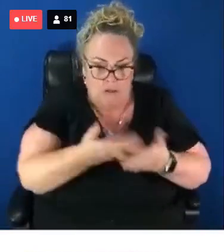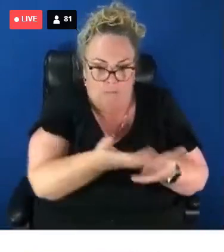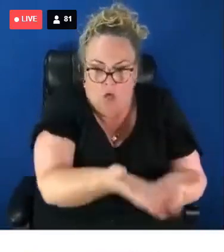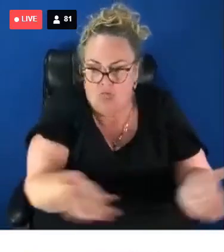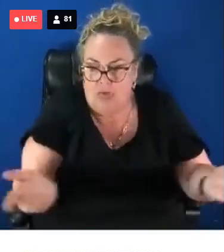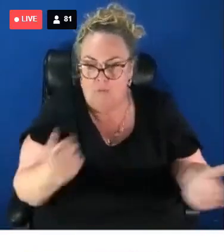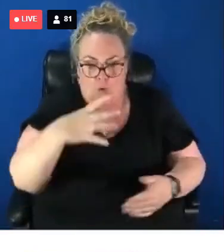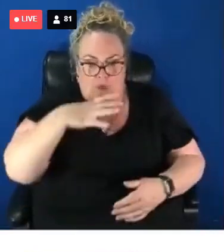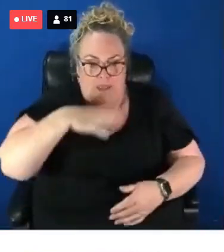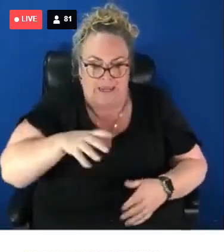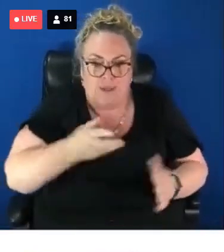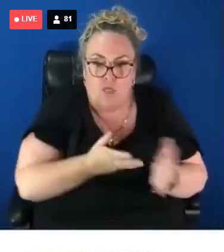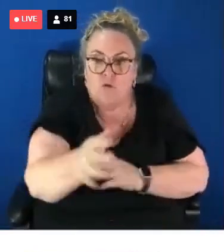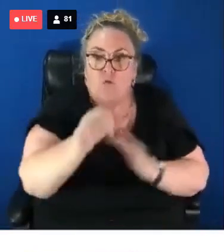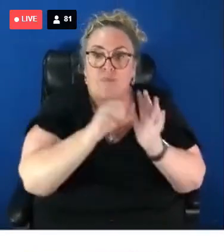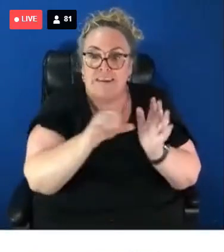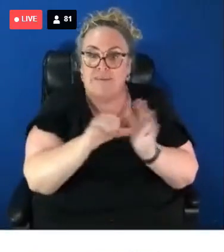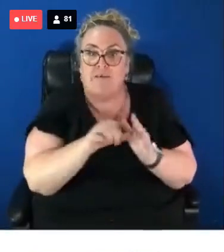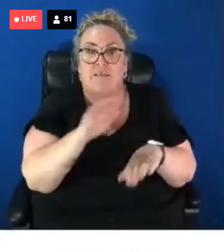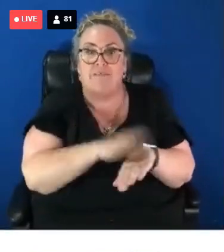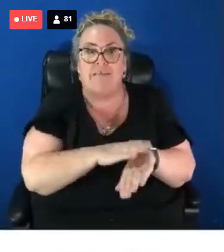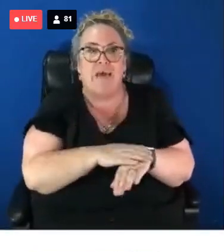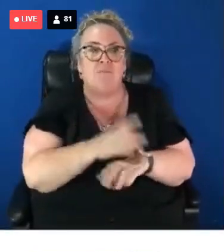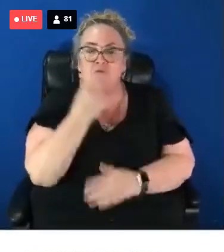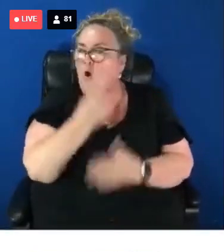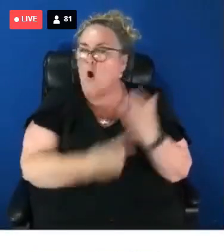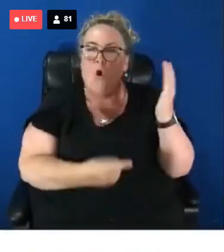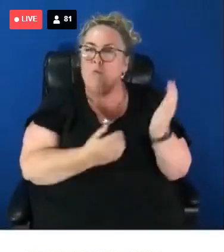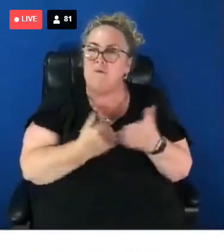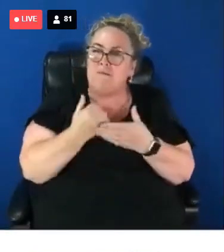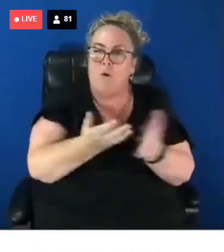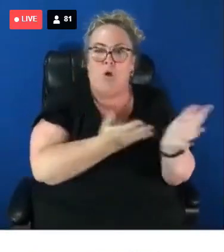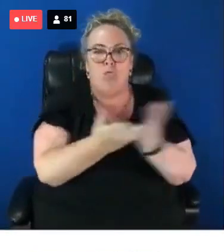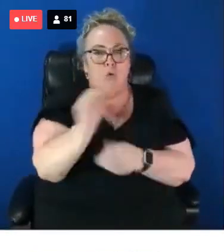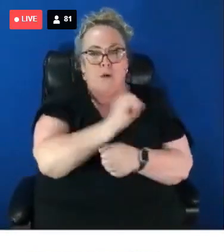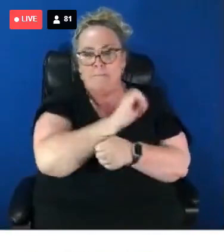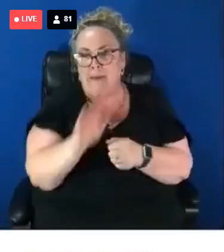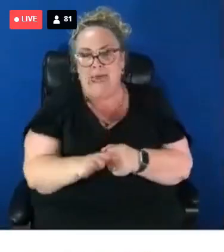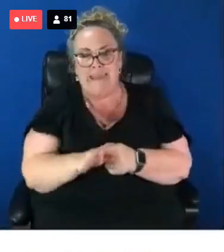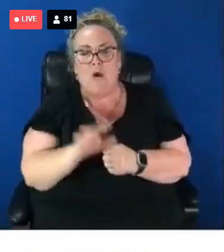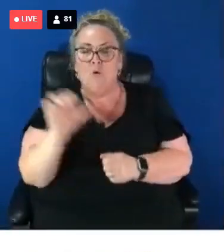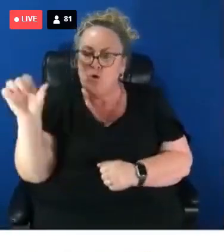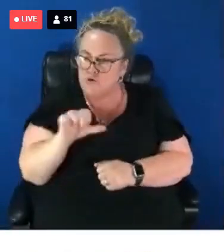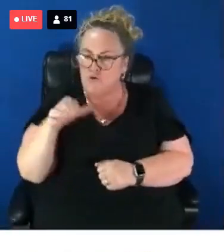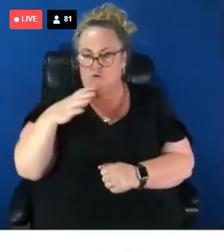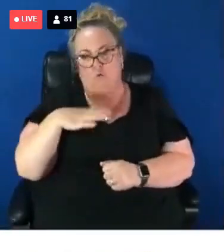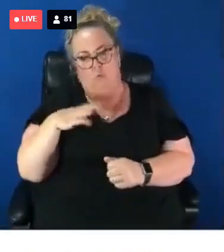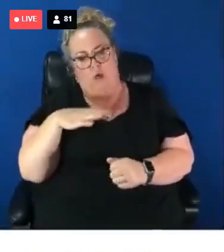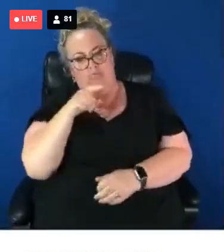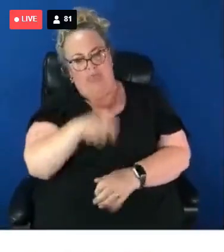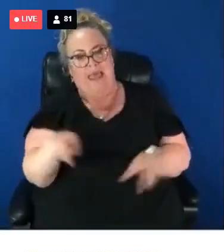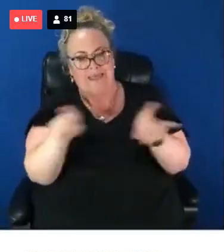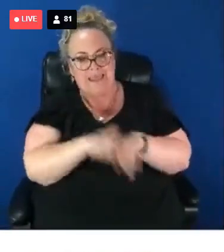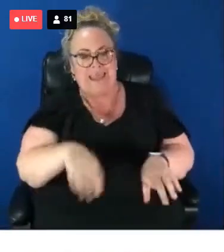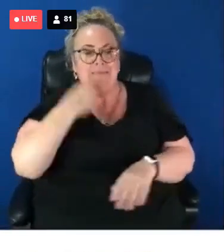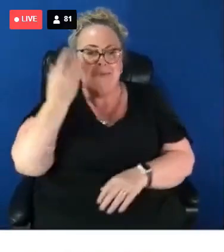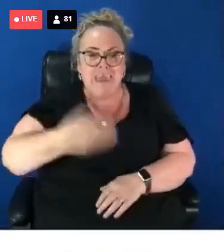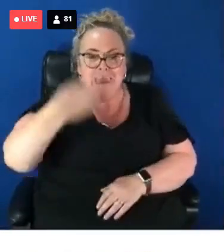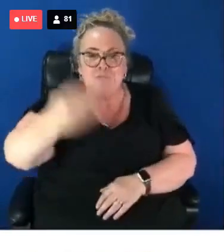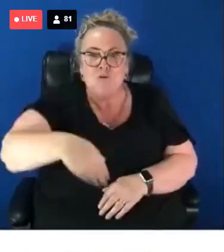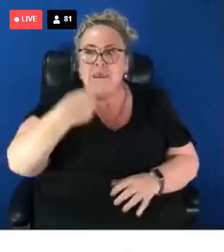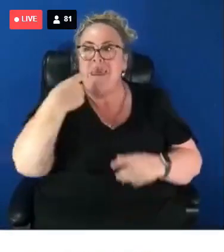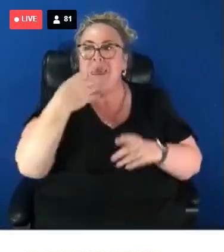not be something just for a pandemic. That should be something that we aspire to day in, day out, week in, week out, year in, year out.